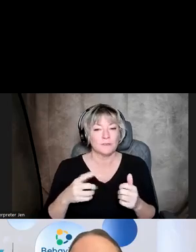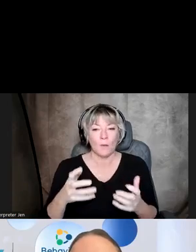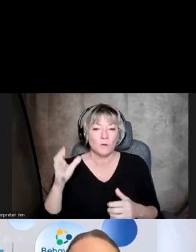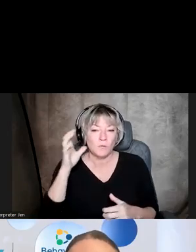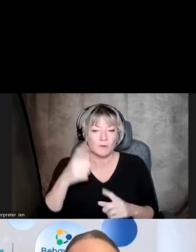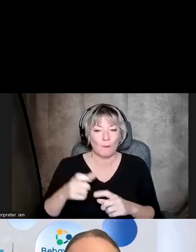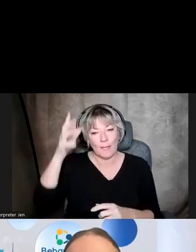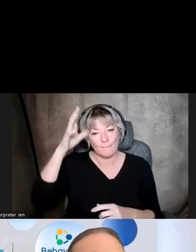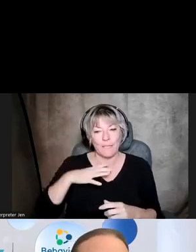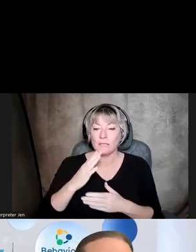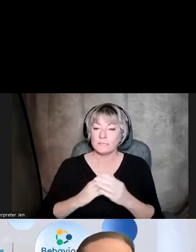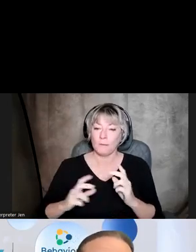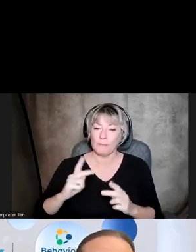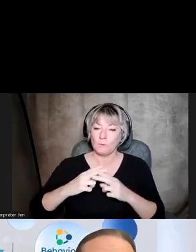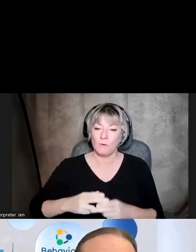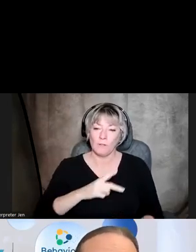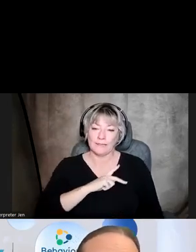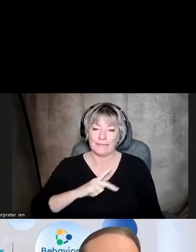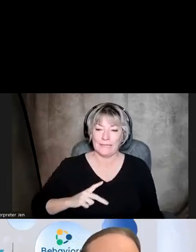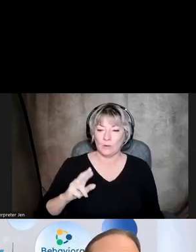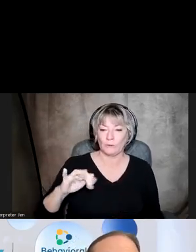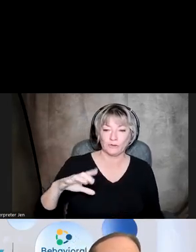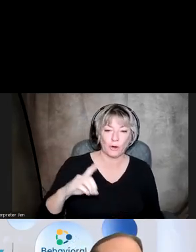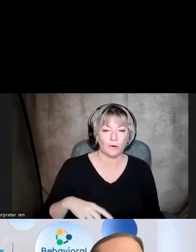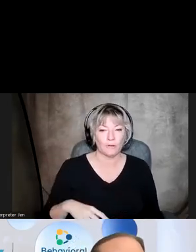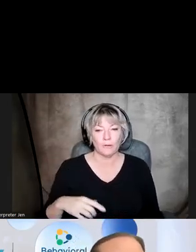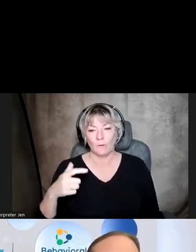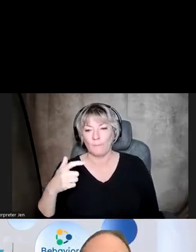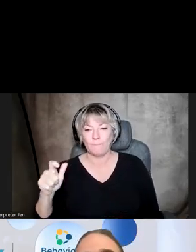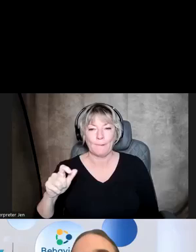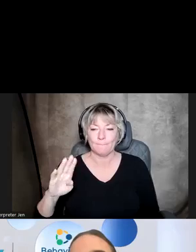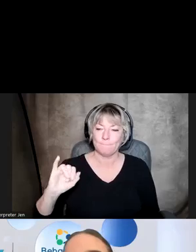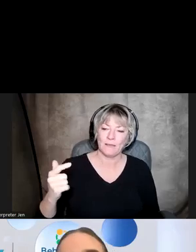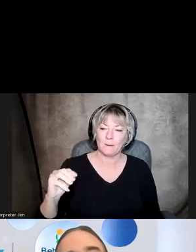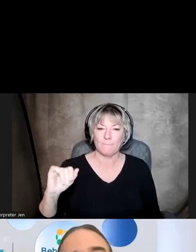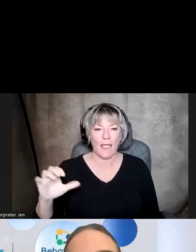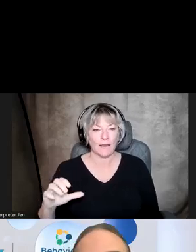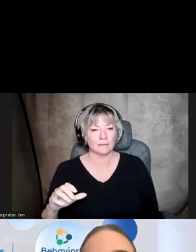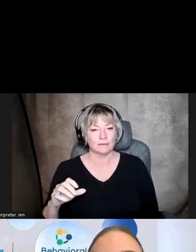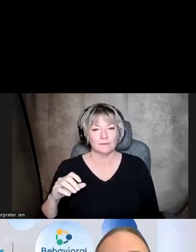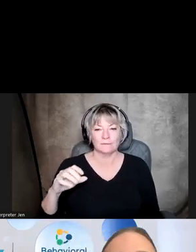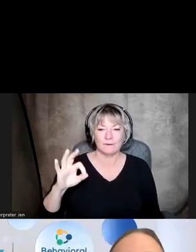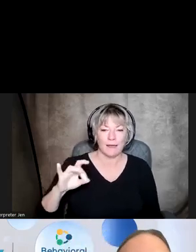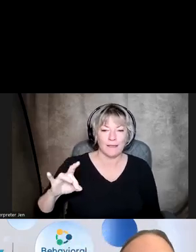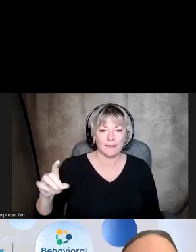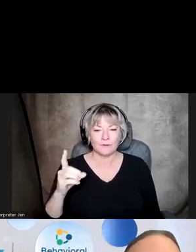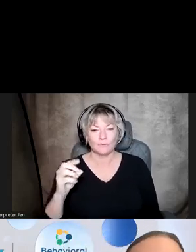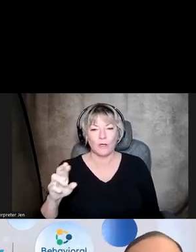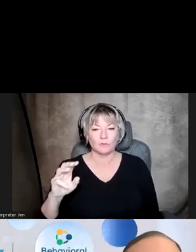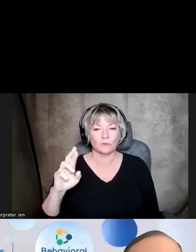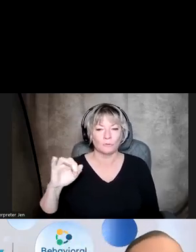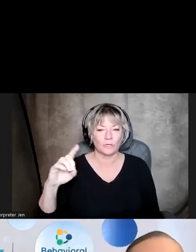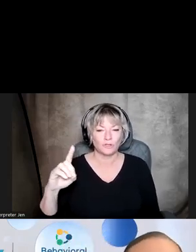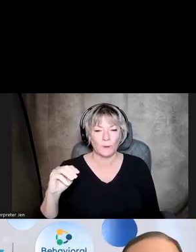call King Richard or Big Mac or the first mate of 988. Dr. Richard McKeon is going to give us